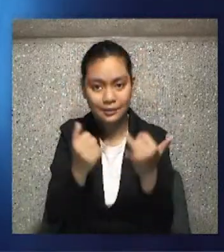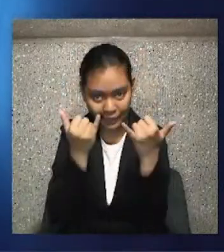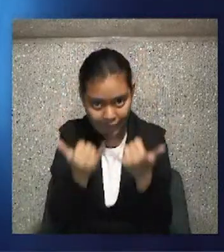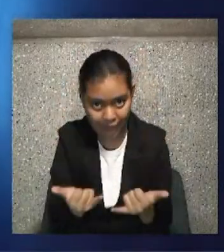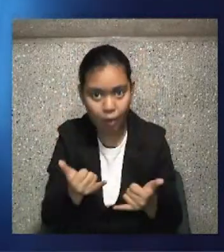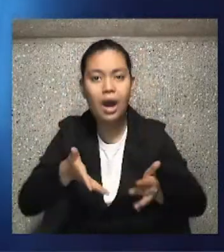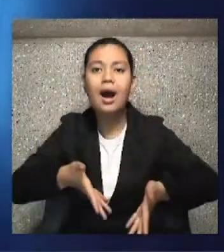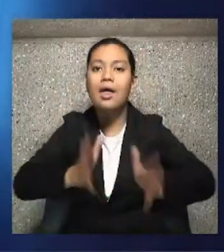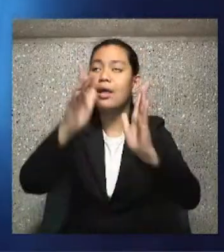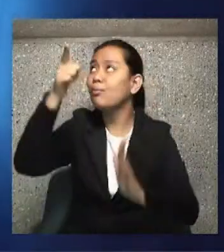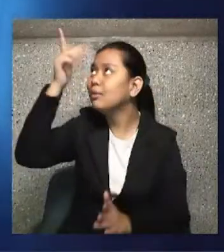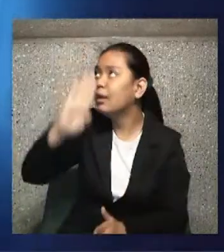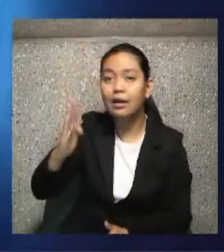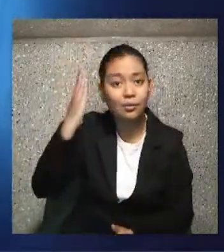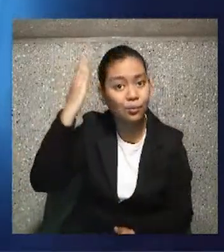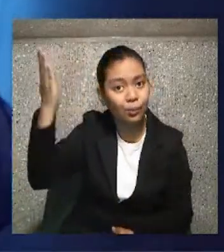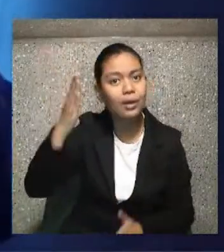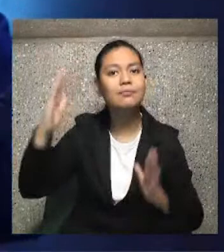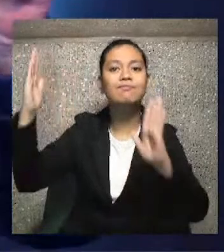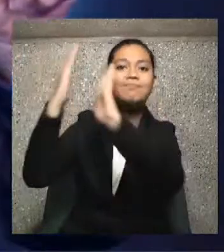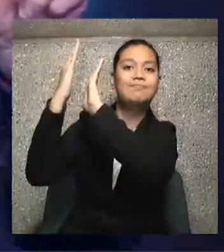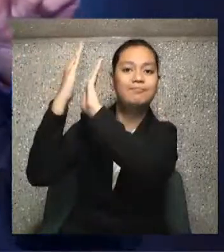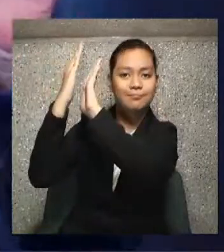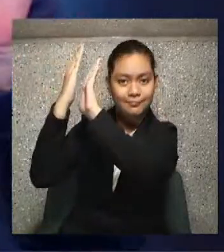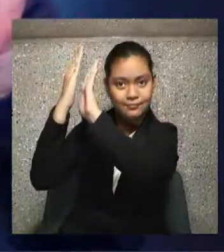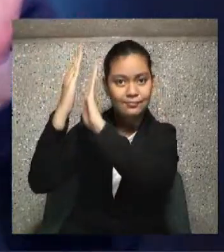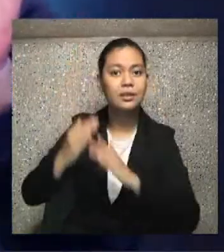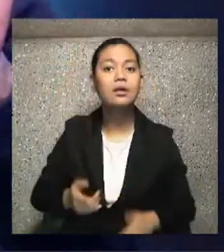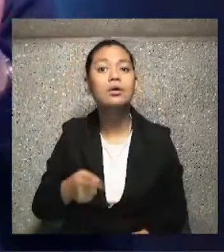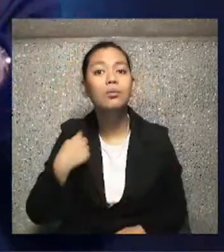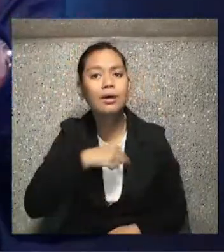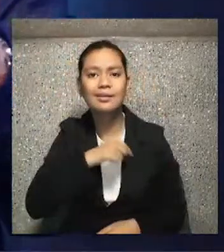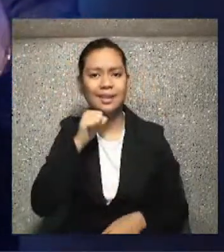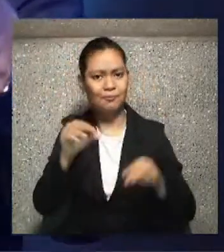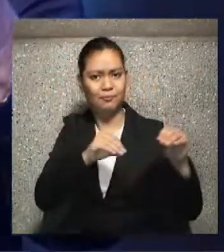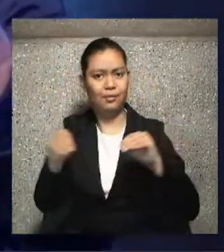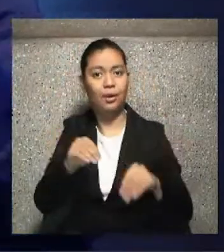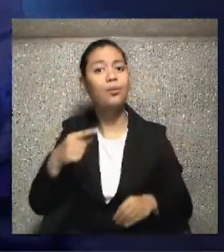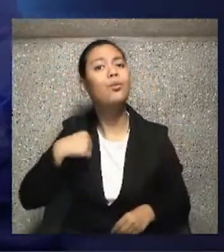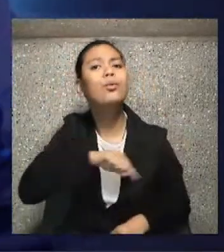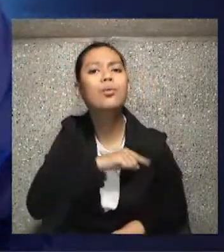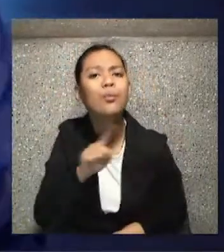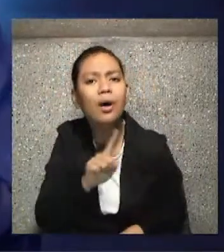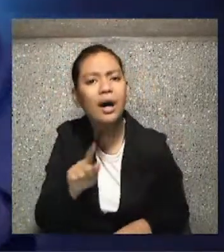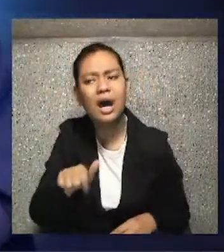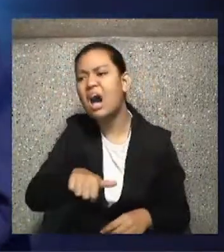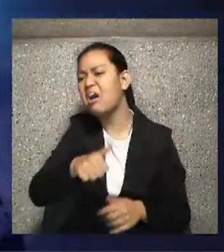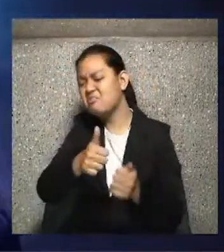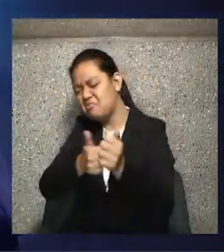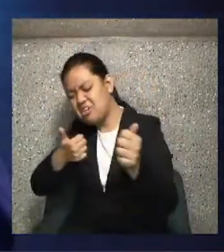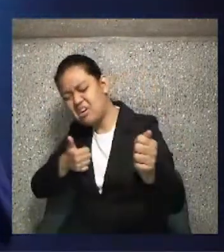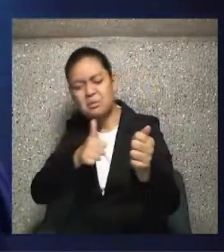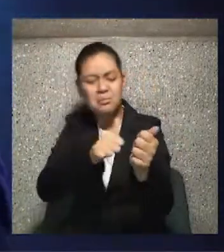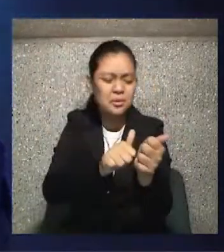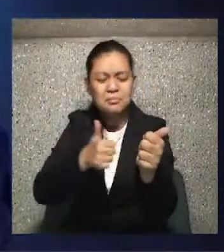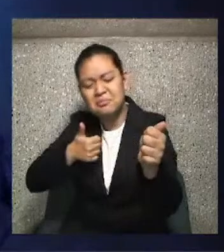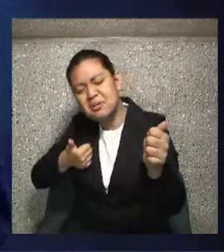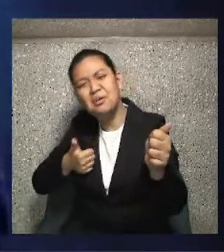to be closer. You see, doesn't move. It's us that are drawn to be closer to Him